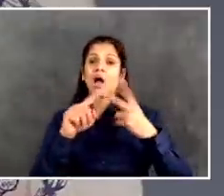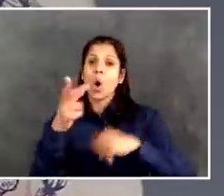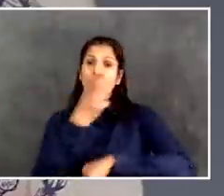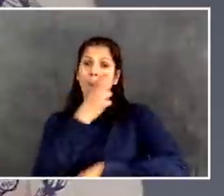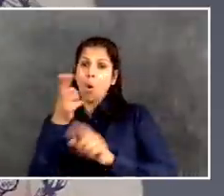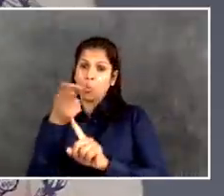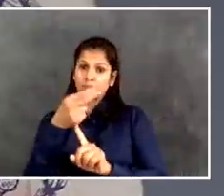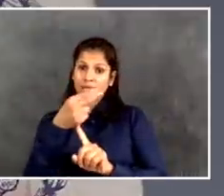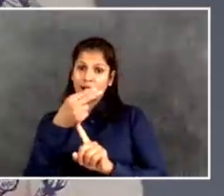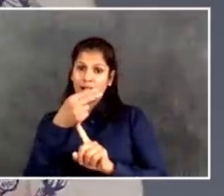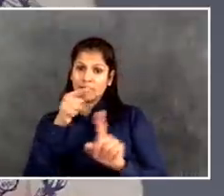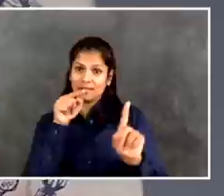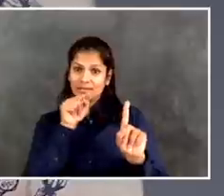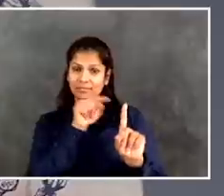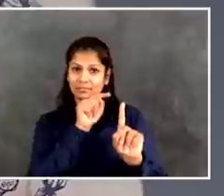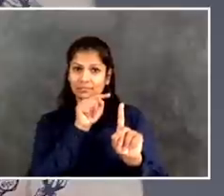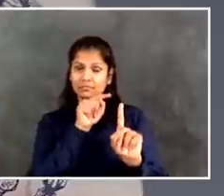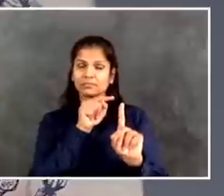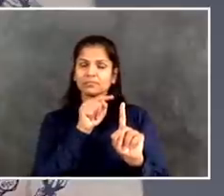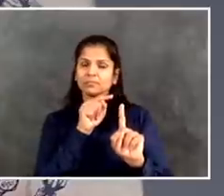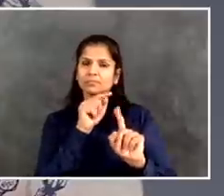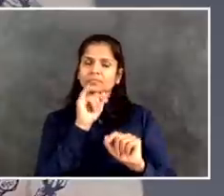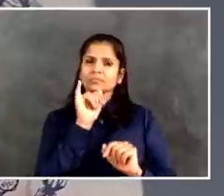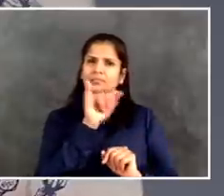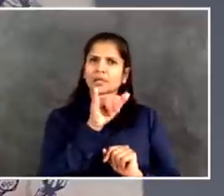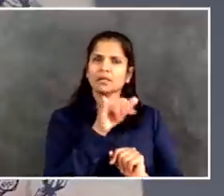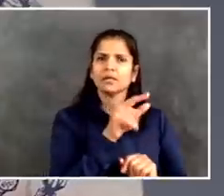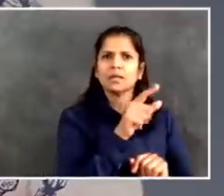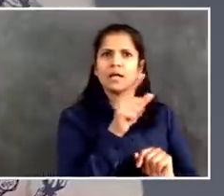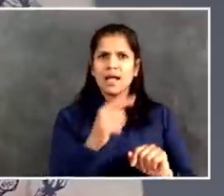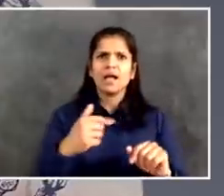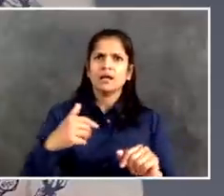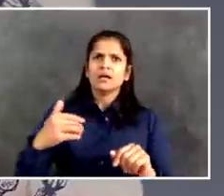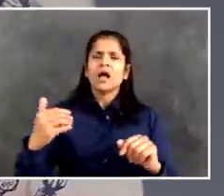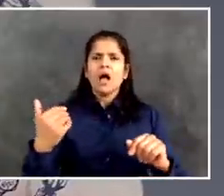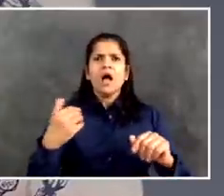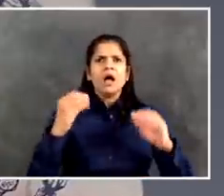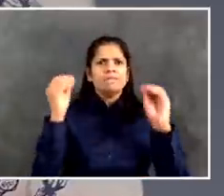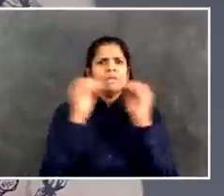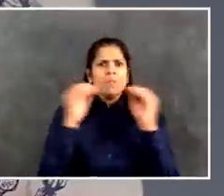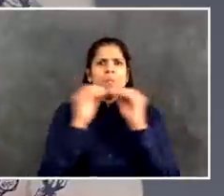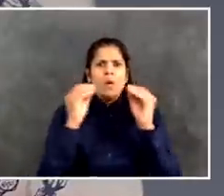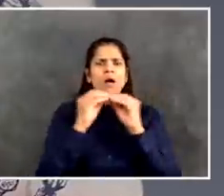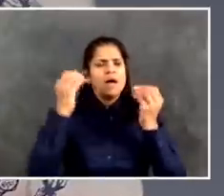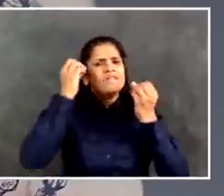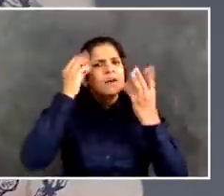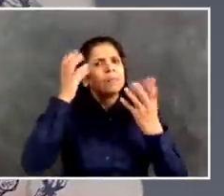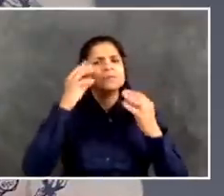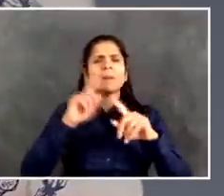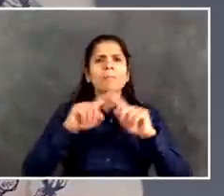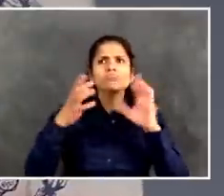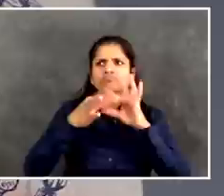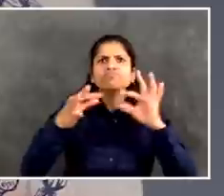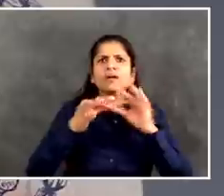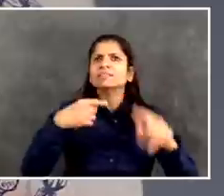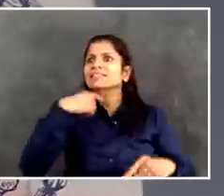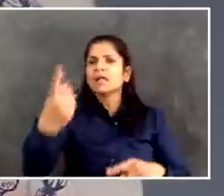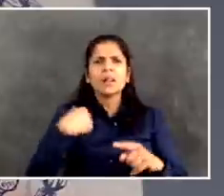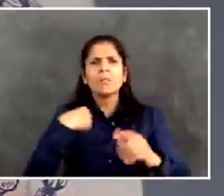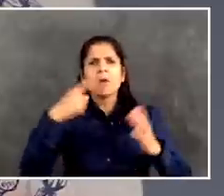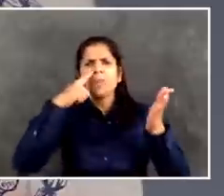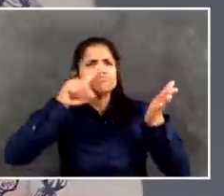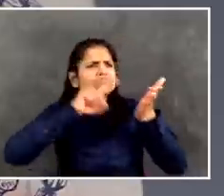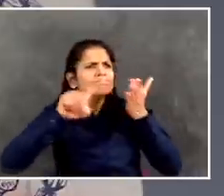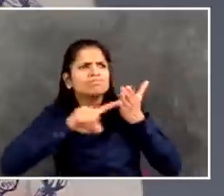Jeff, first of all, we have more information, but still, I don't think all the information we would like to have on these three deaths.